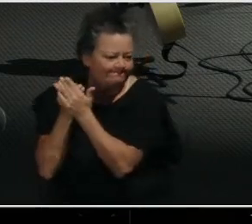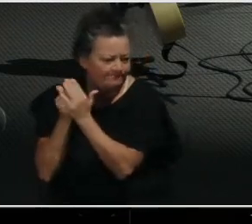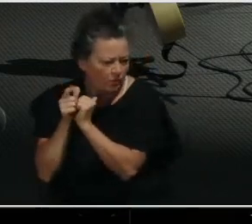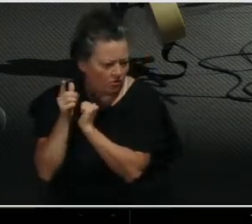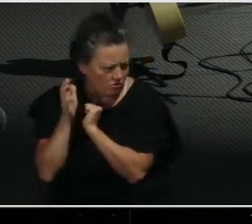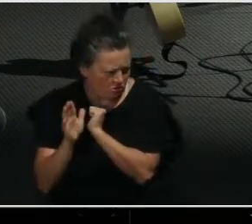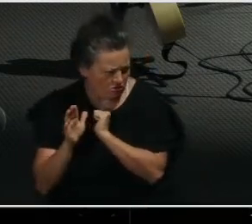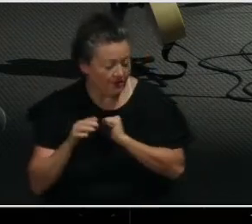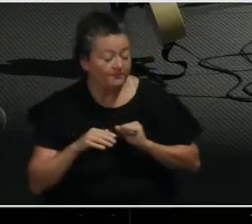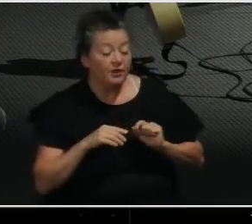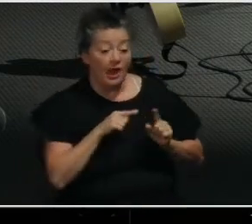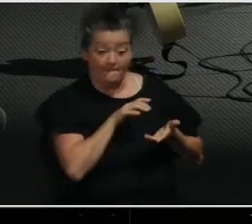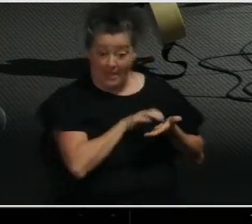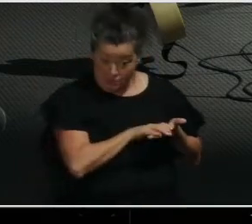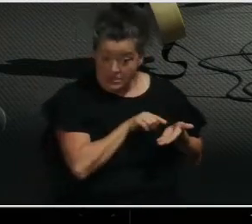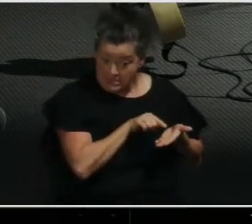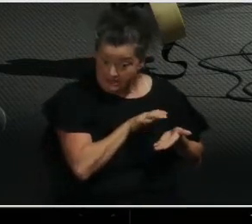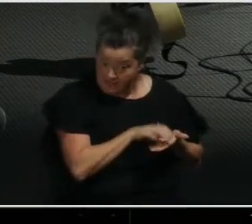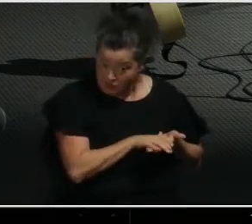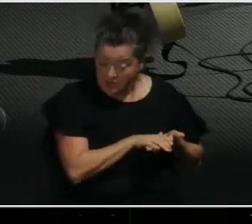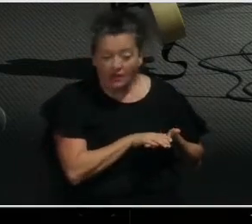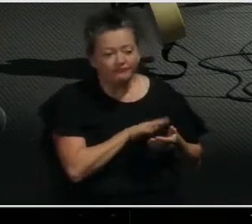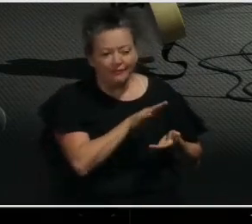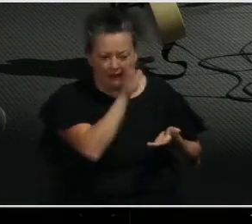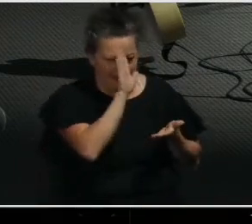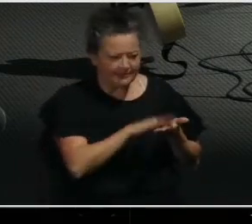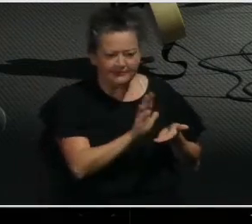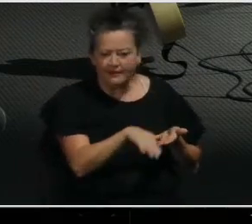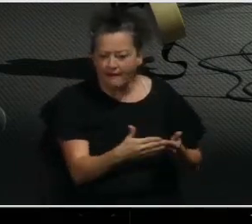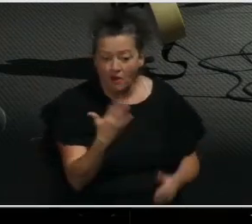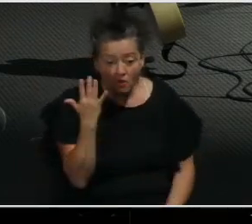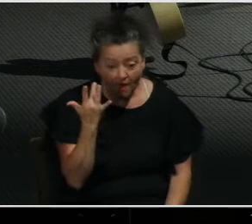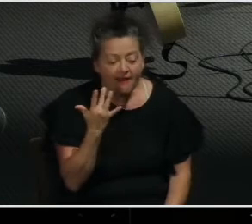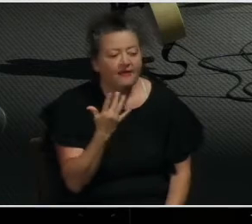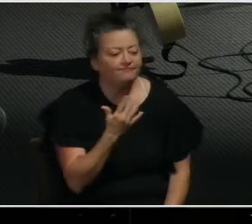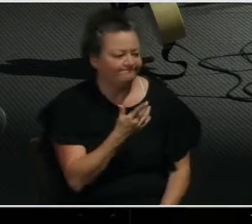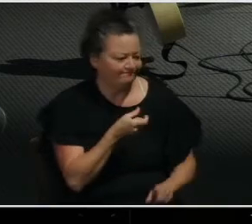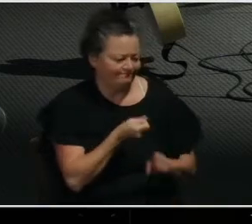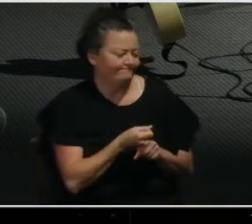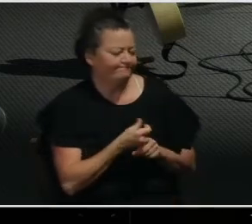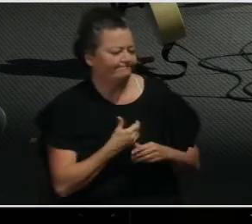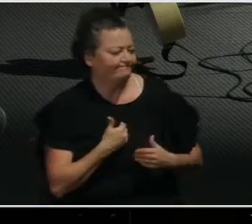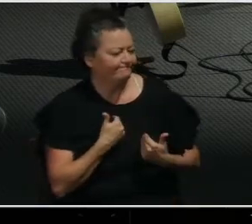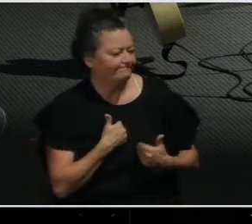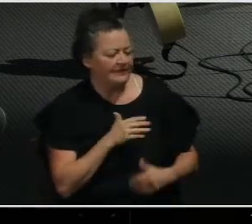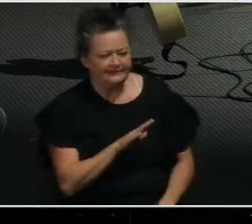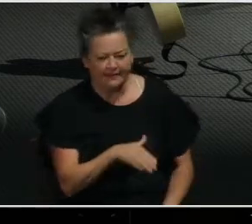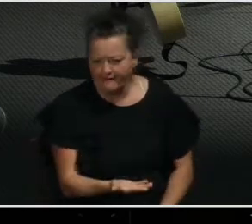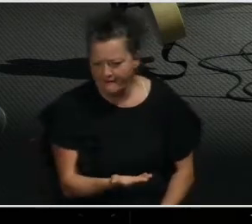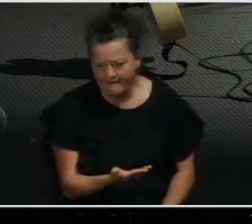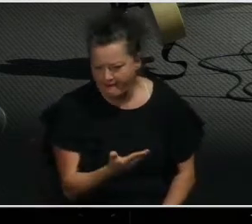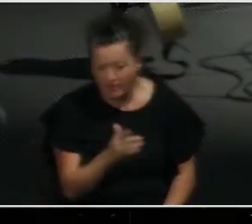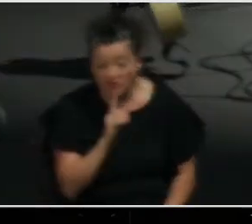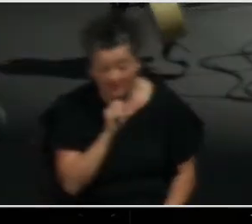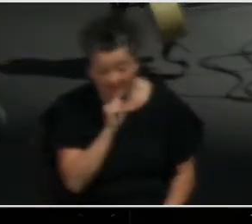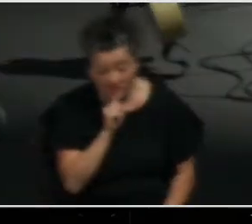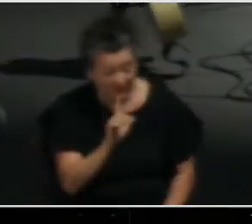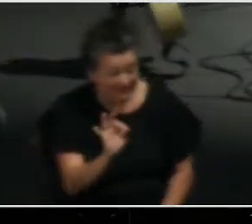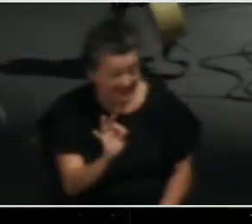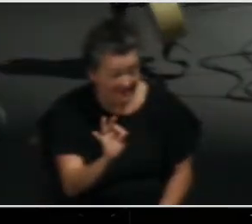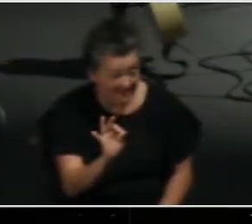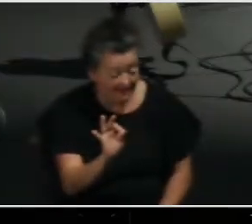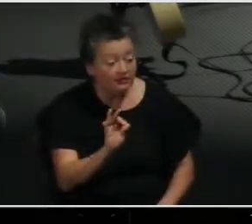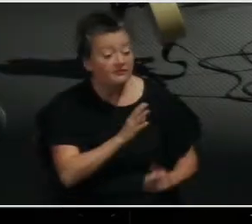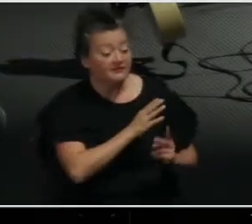the age of 29. And so she was a young widow. And when we arrived, she was also dealing with cancer.